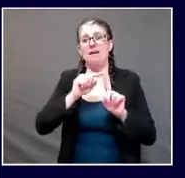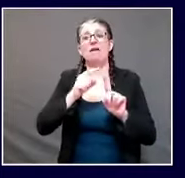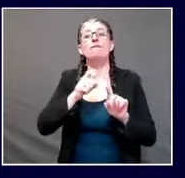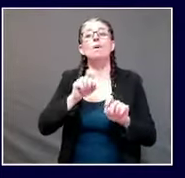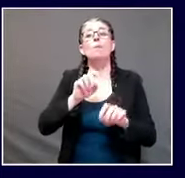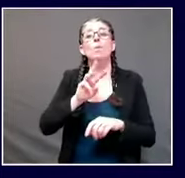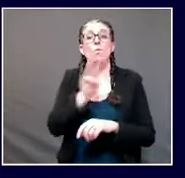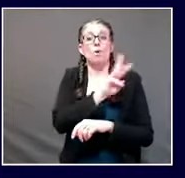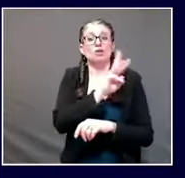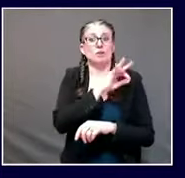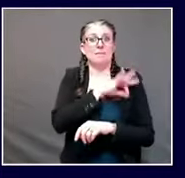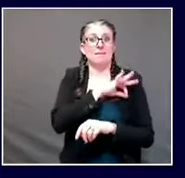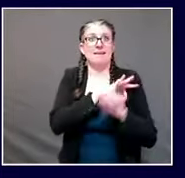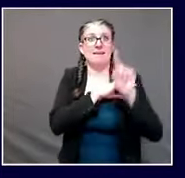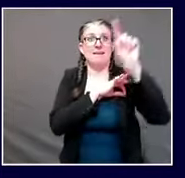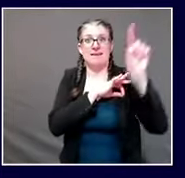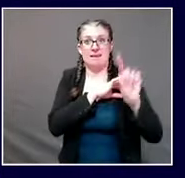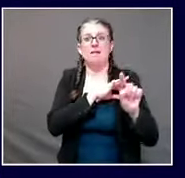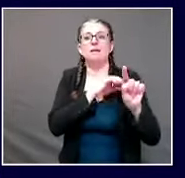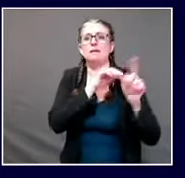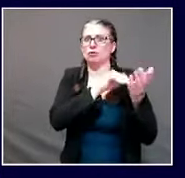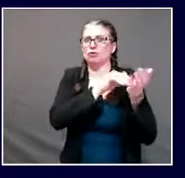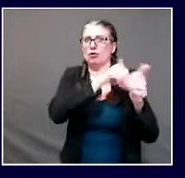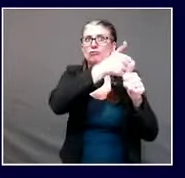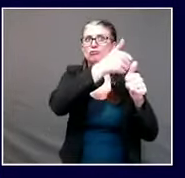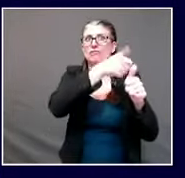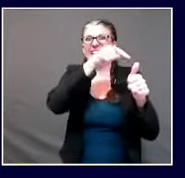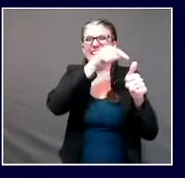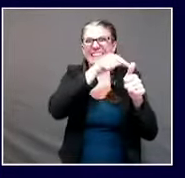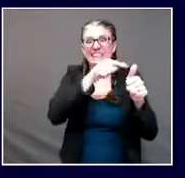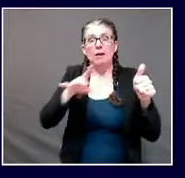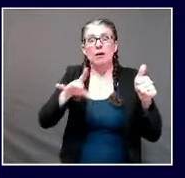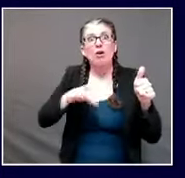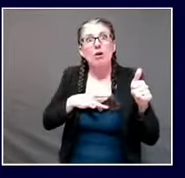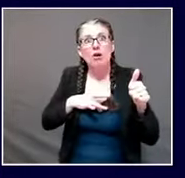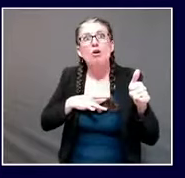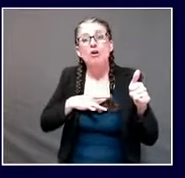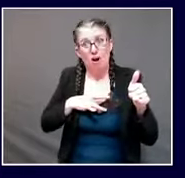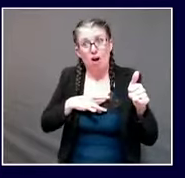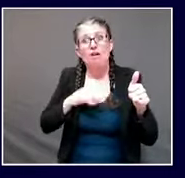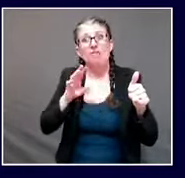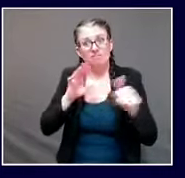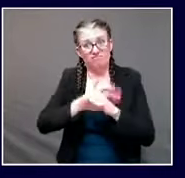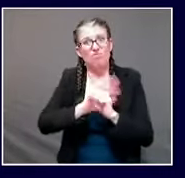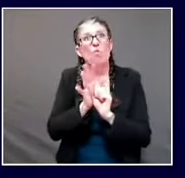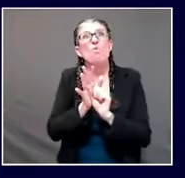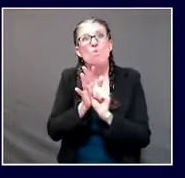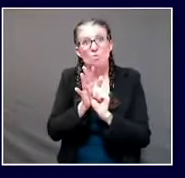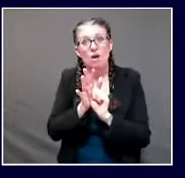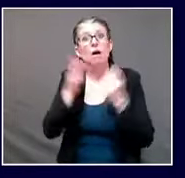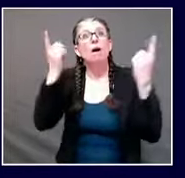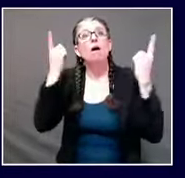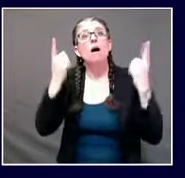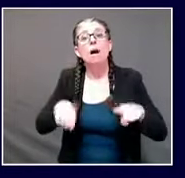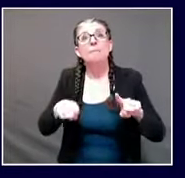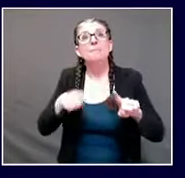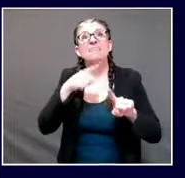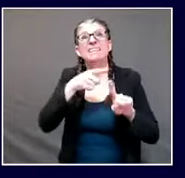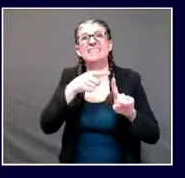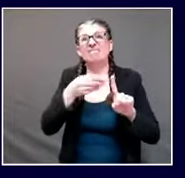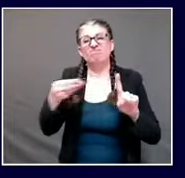COVID-19, and pretty soon his entire family were afflicted, including kids home from college for the weekend.